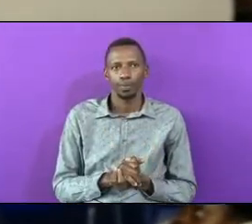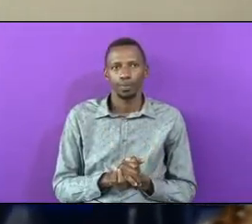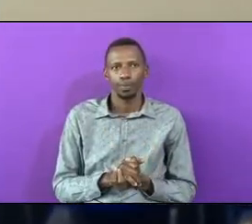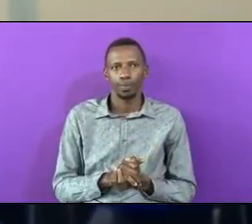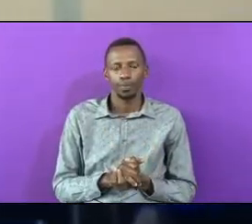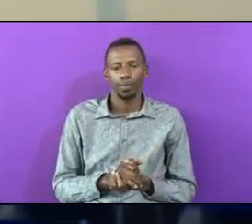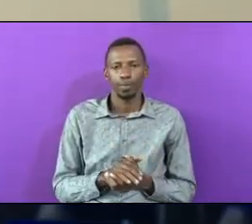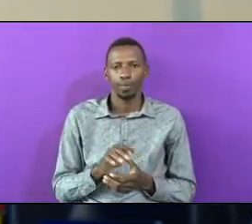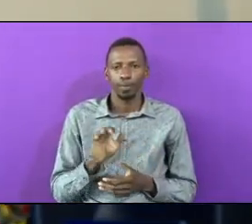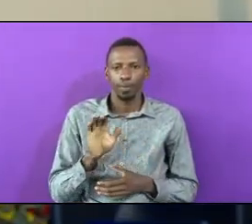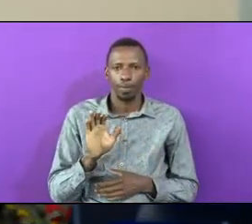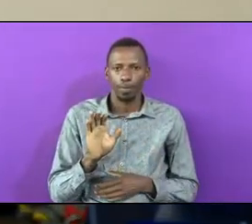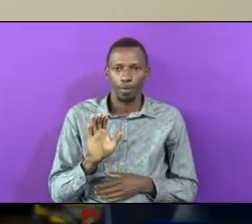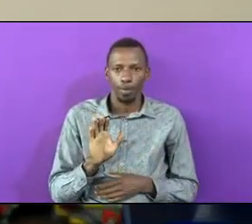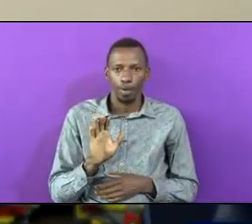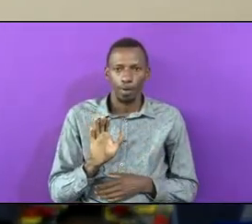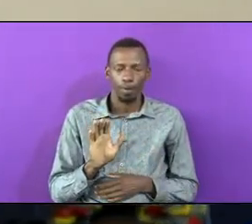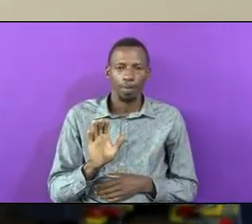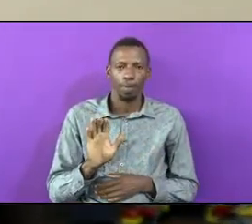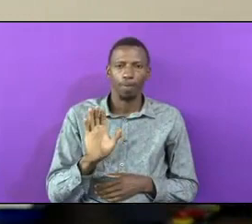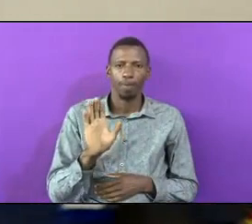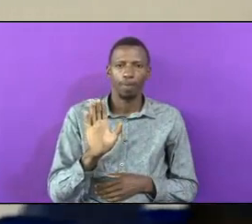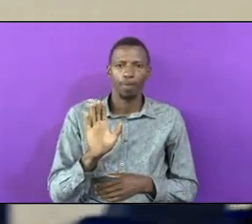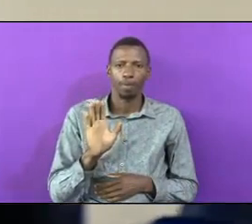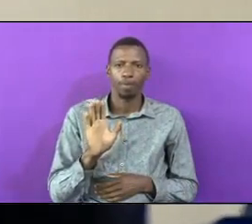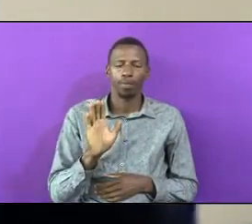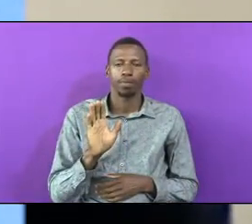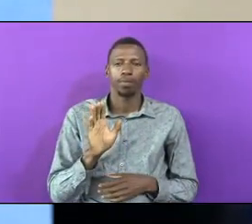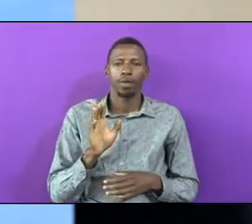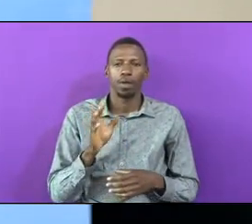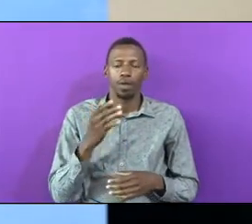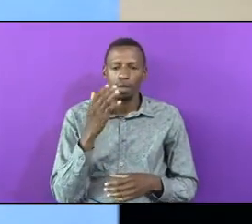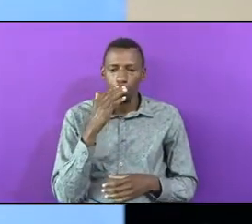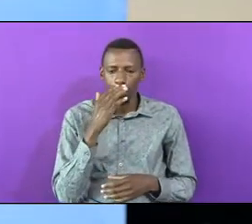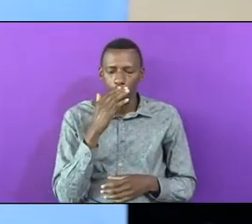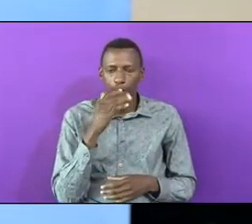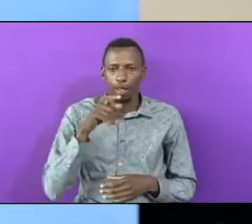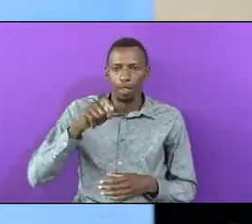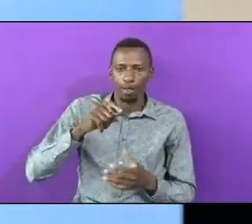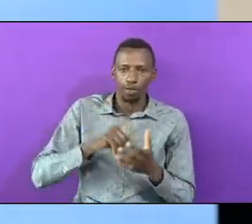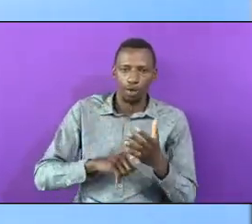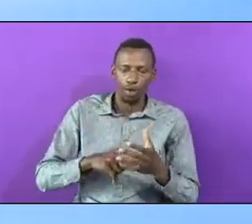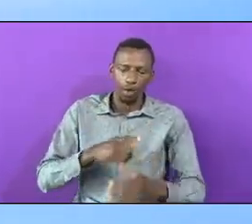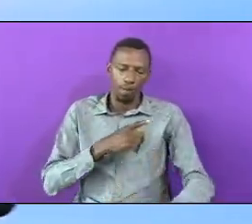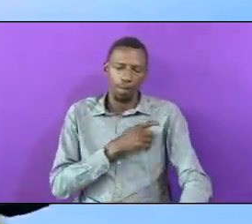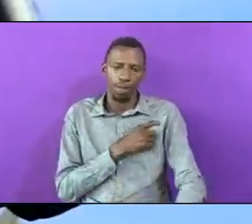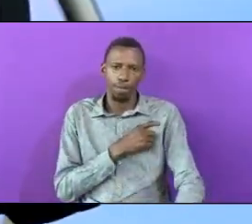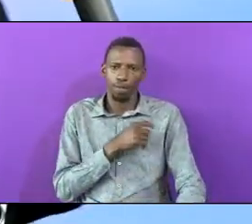Your Smell Need A Powerful Perfume And That Perfume Is The Blood Of The Lamb